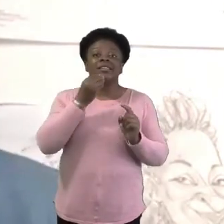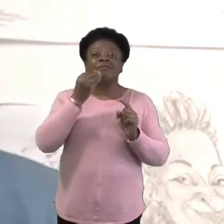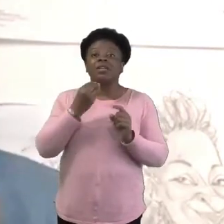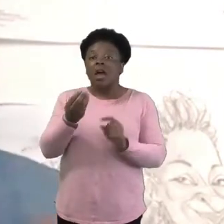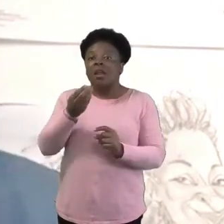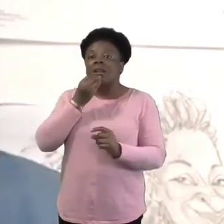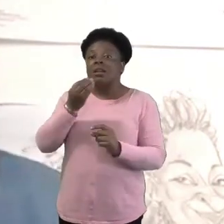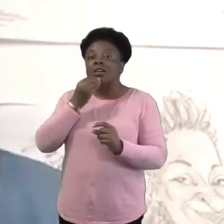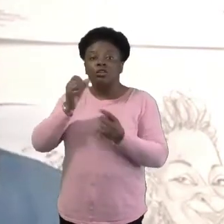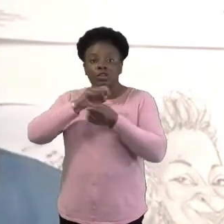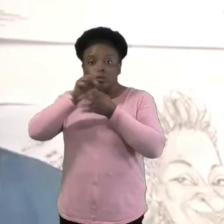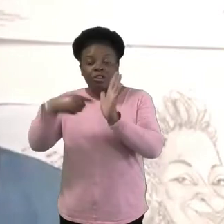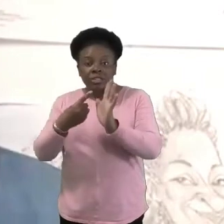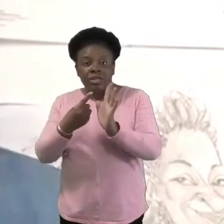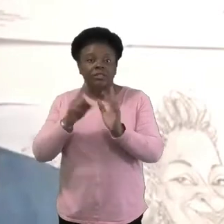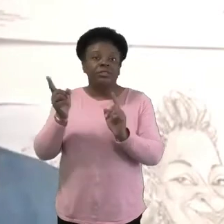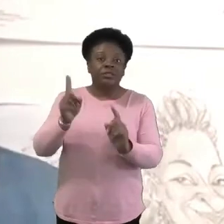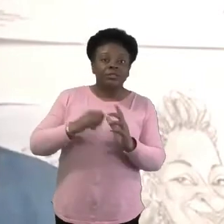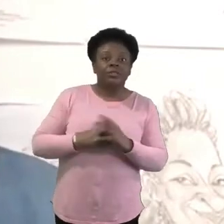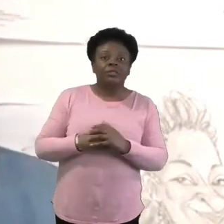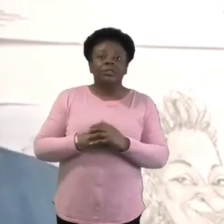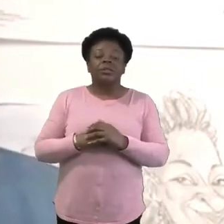centers and, and, um,